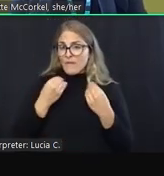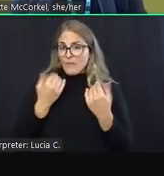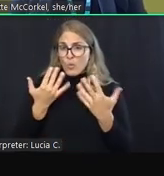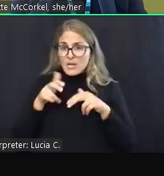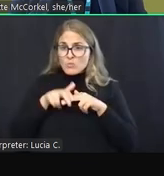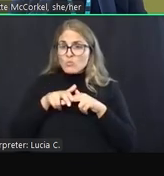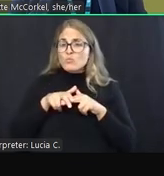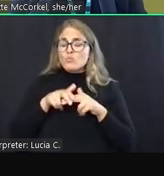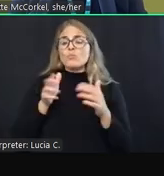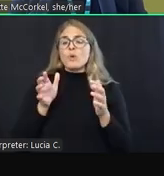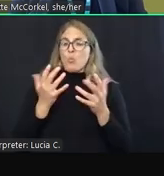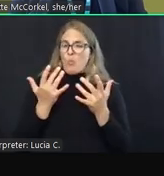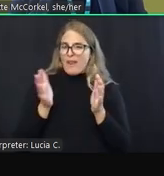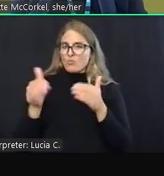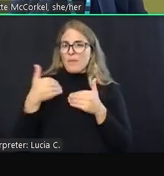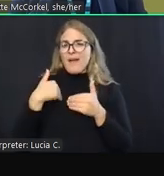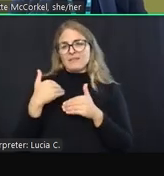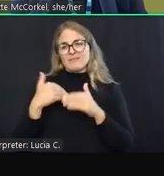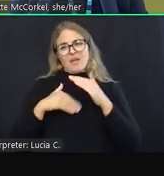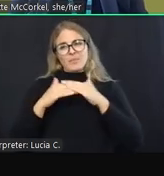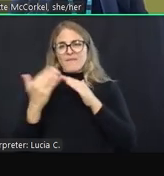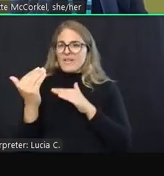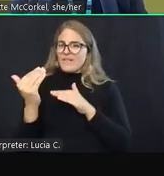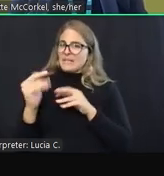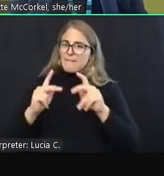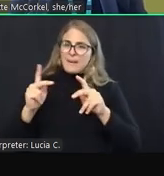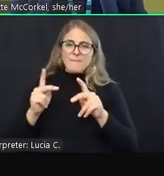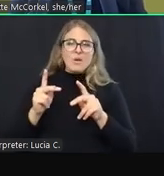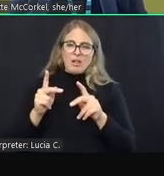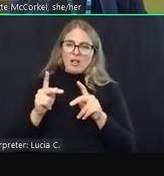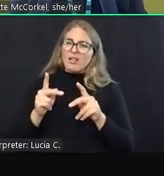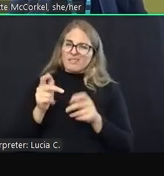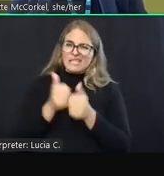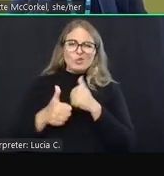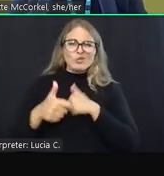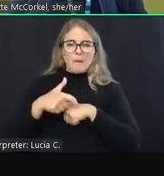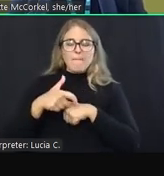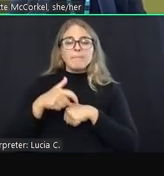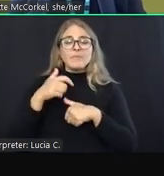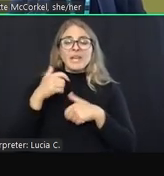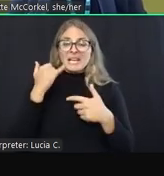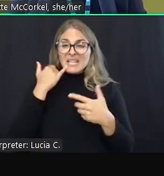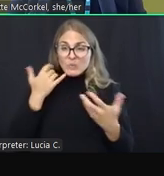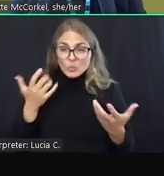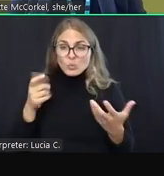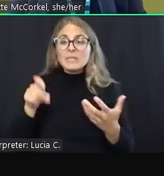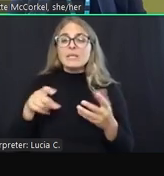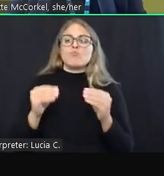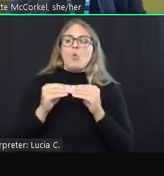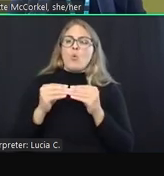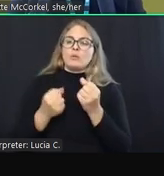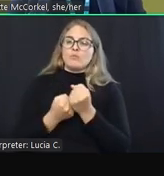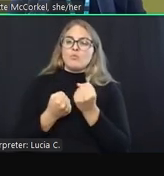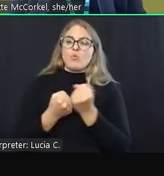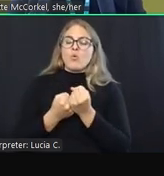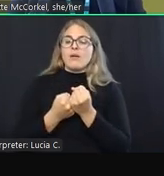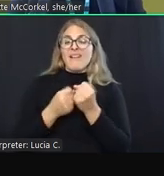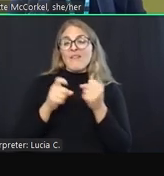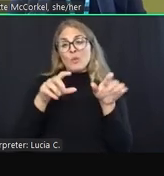about 15 people at a time. And again, if people need more support, they can come back the next day.